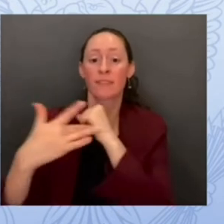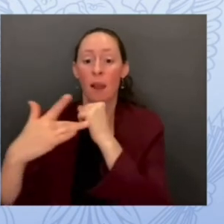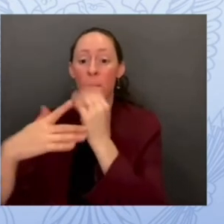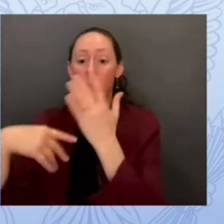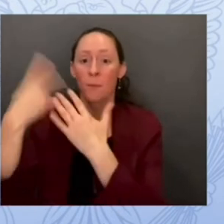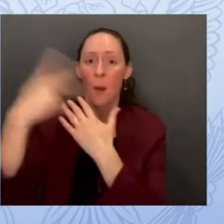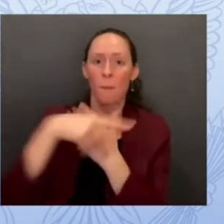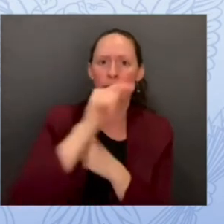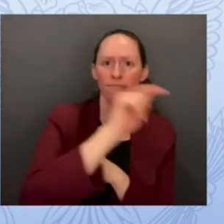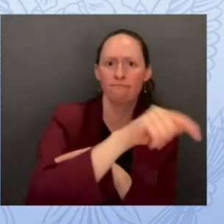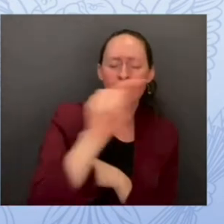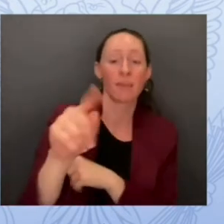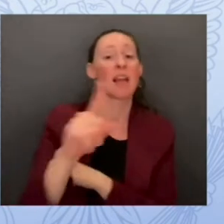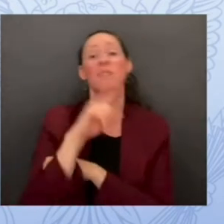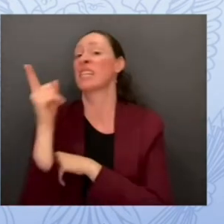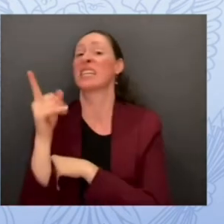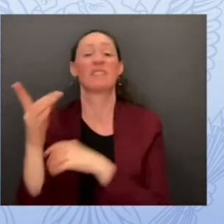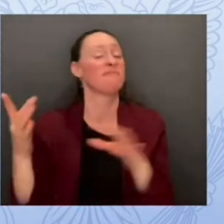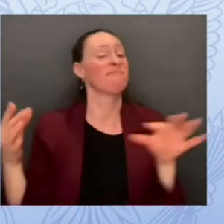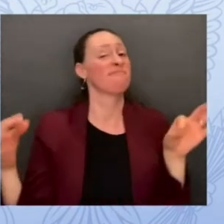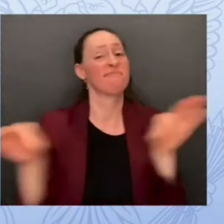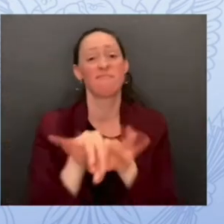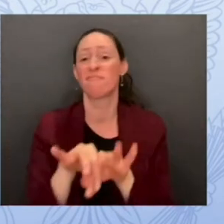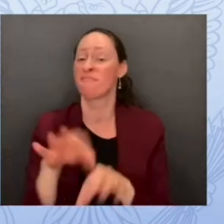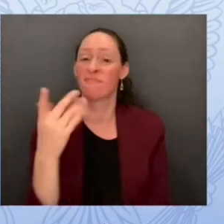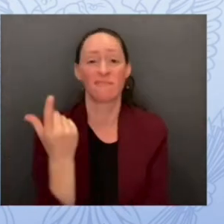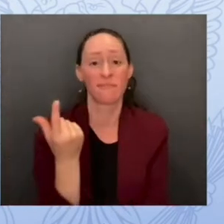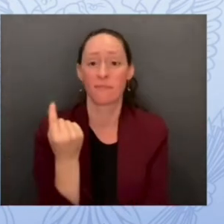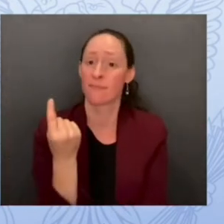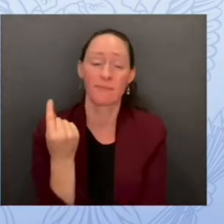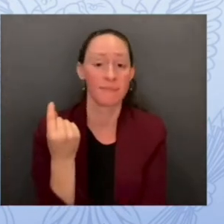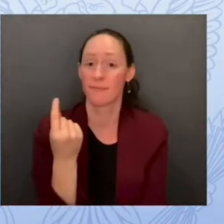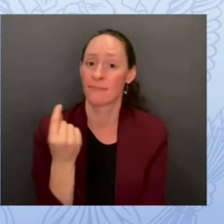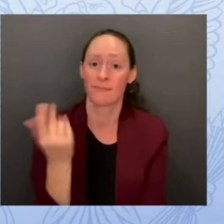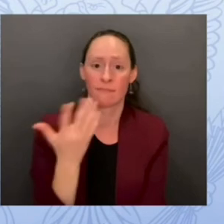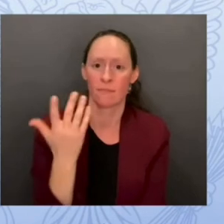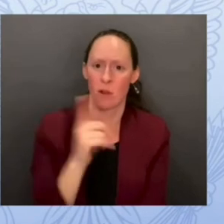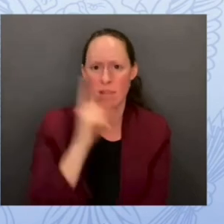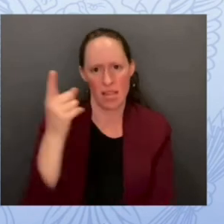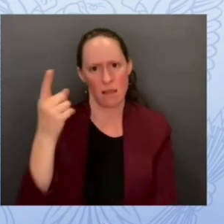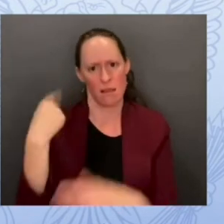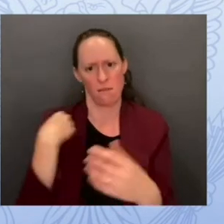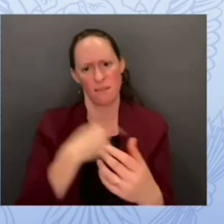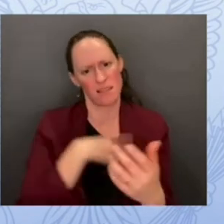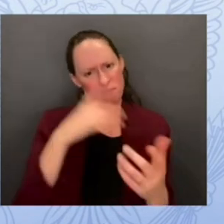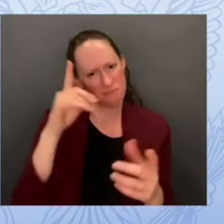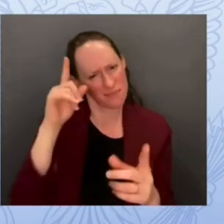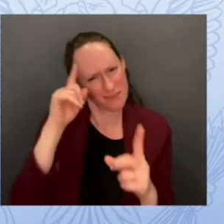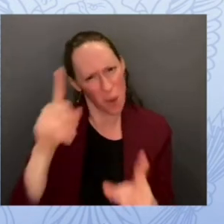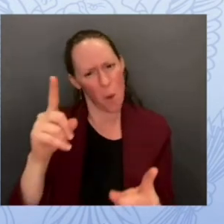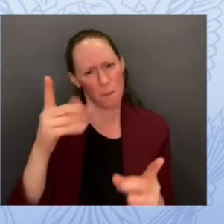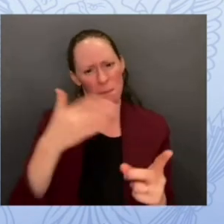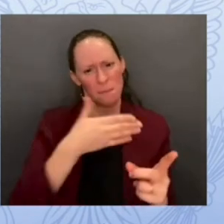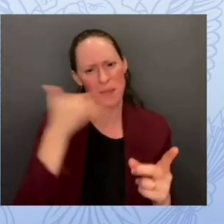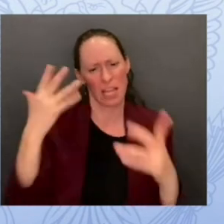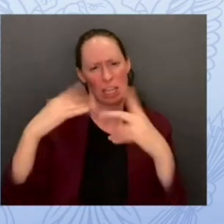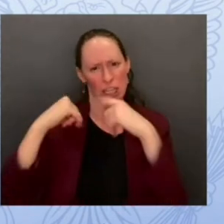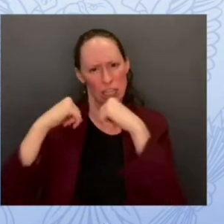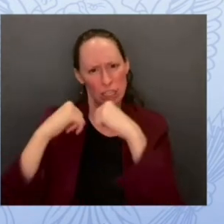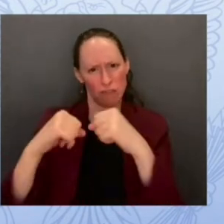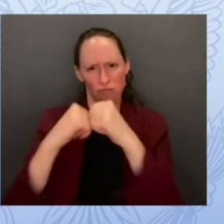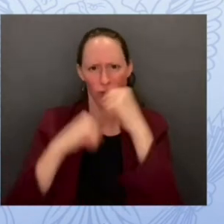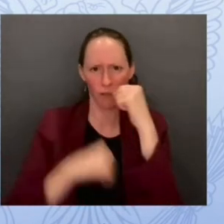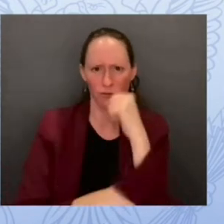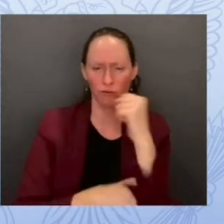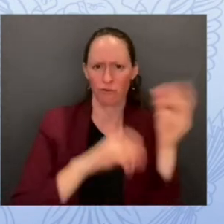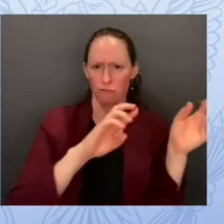of not only making sure that we are providing the best security infrastructure we also know that we need to do more so this is why we're